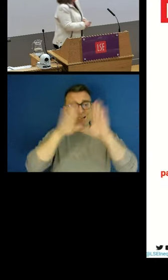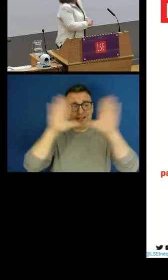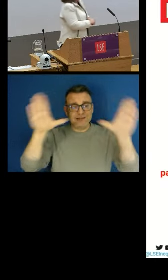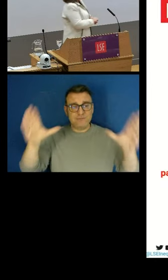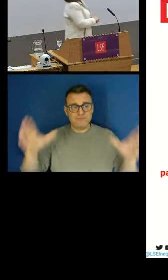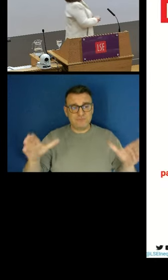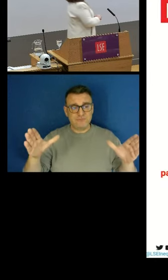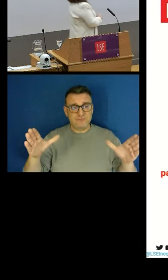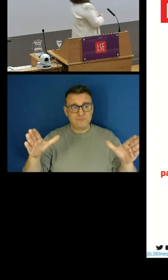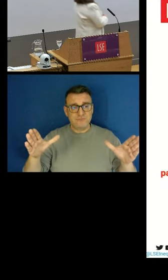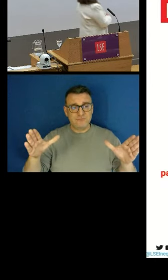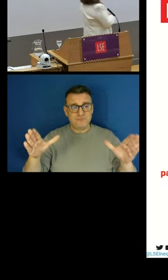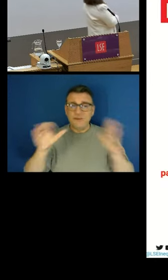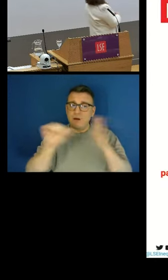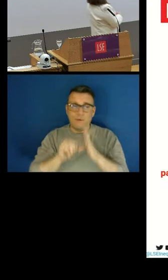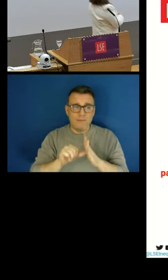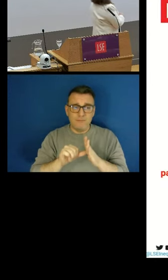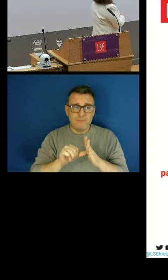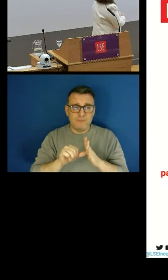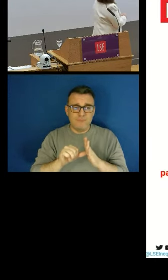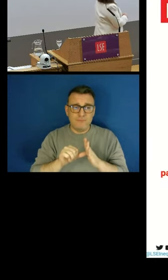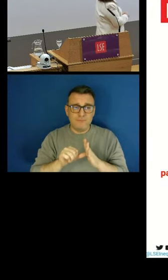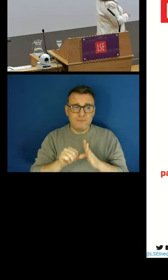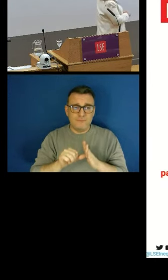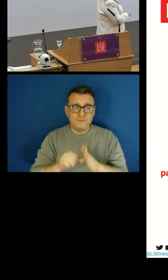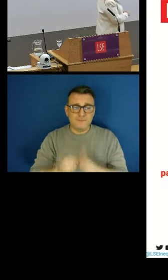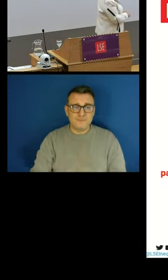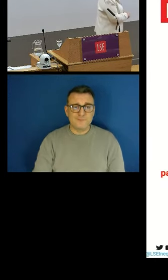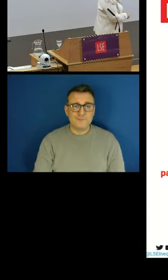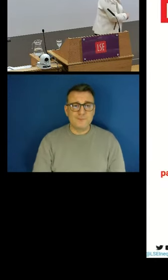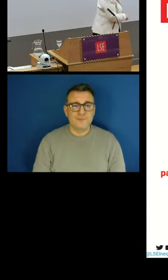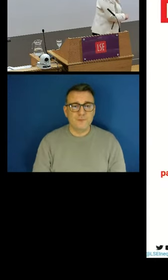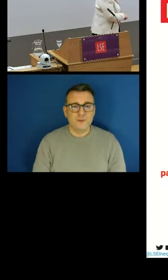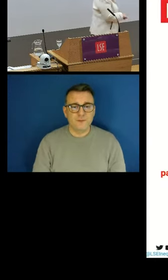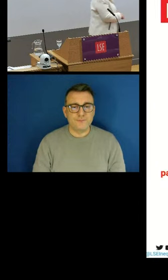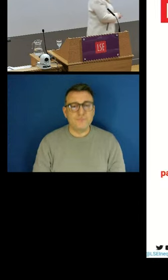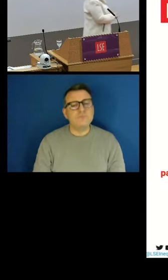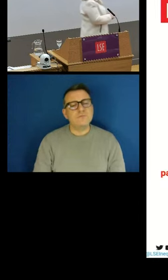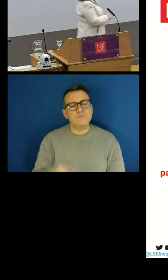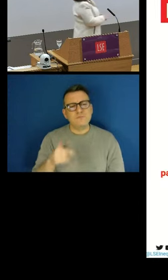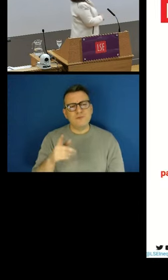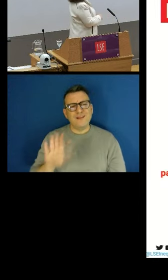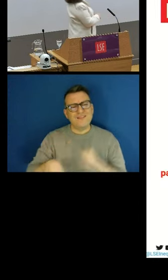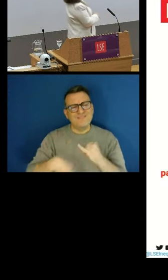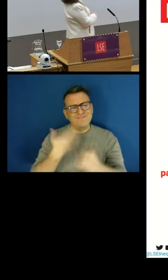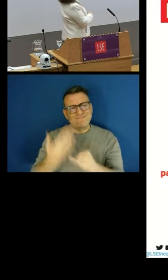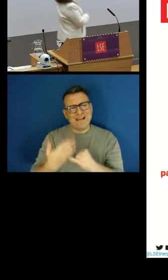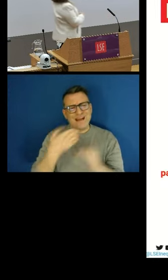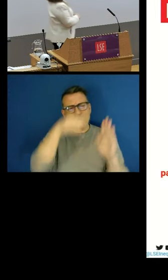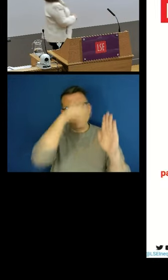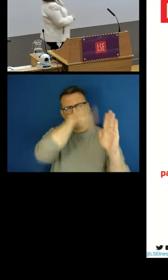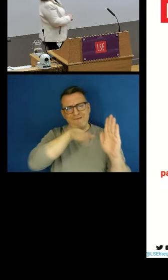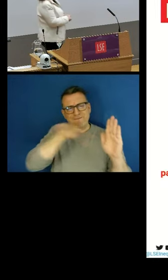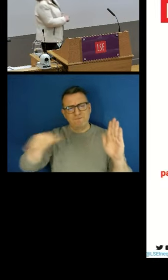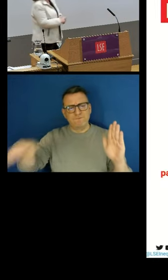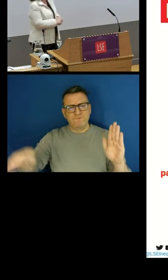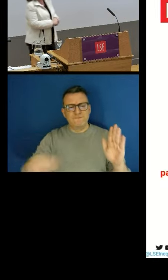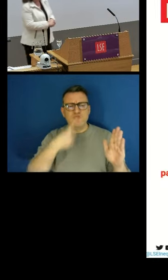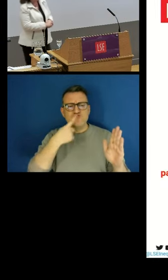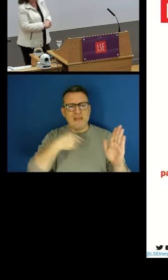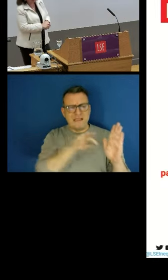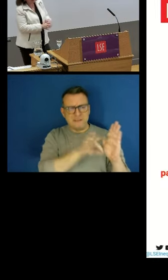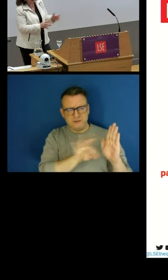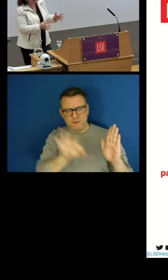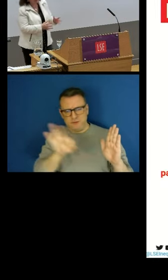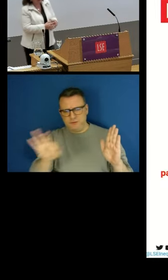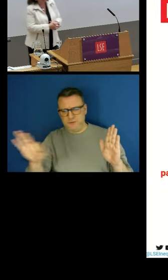Just finally, one other slide, a bit of a graph. This red line here shows our overall